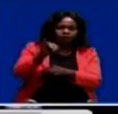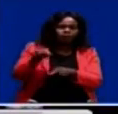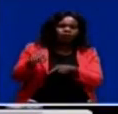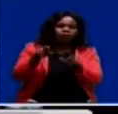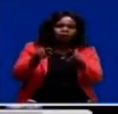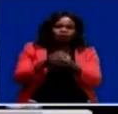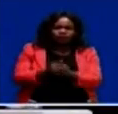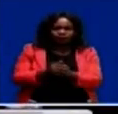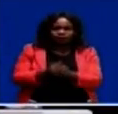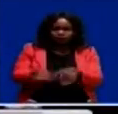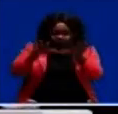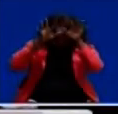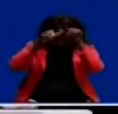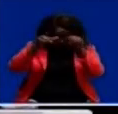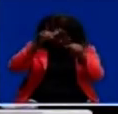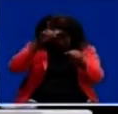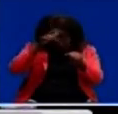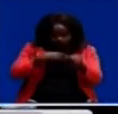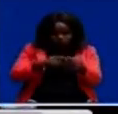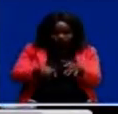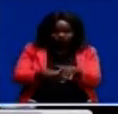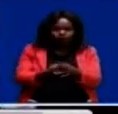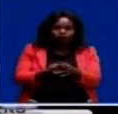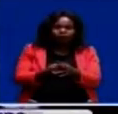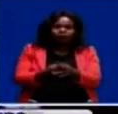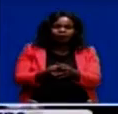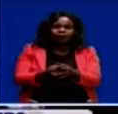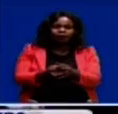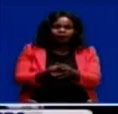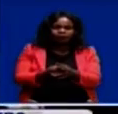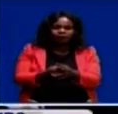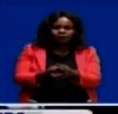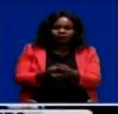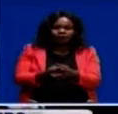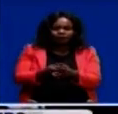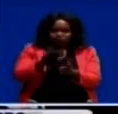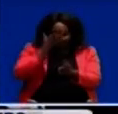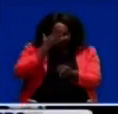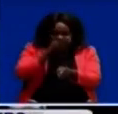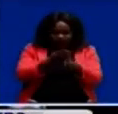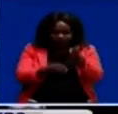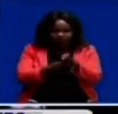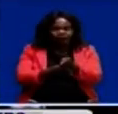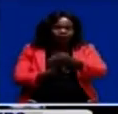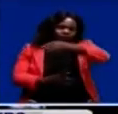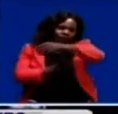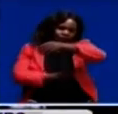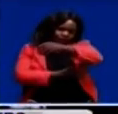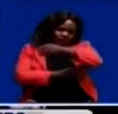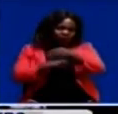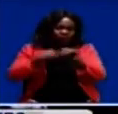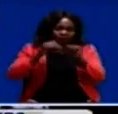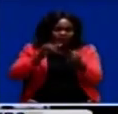Lungu has embarked on the feasibility study to construct a bridge on the Zambezi. And this I can confirm that by